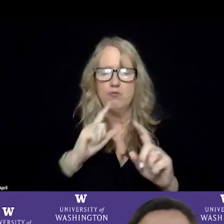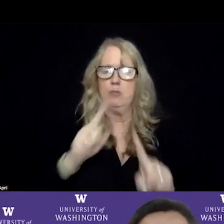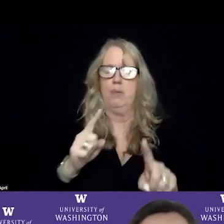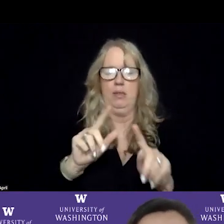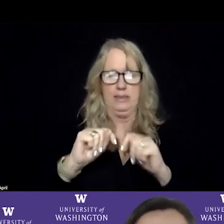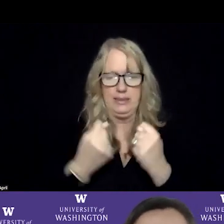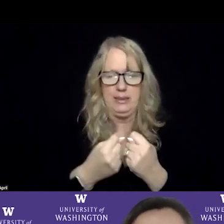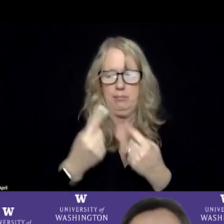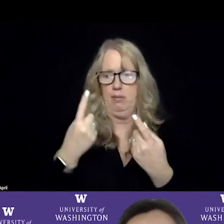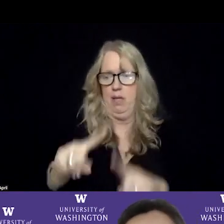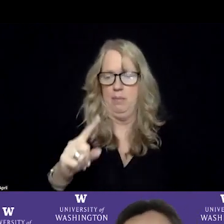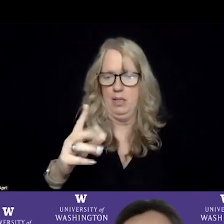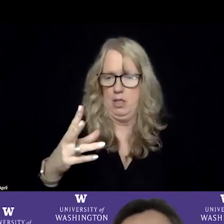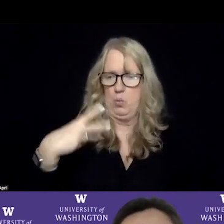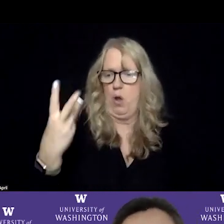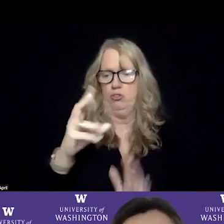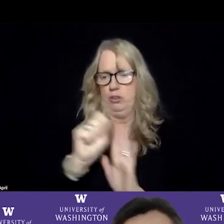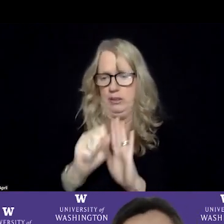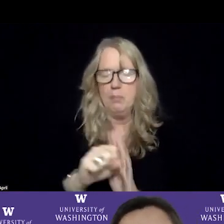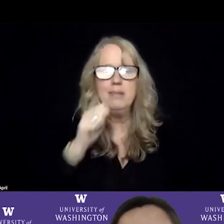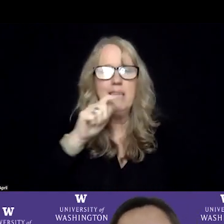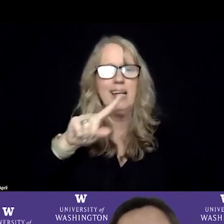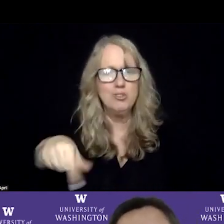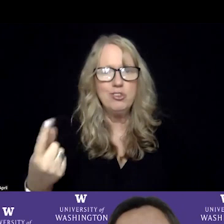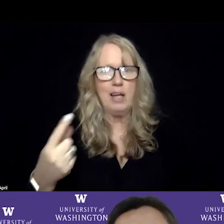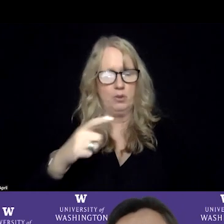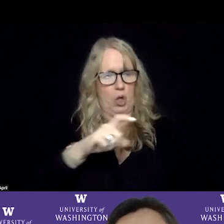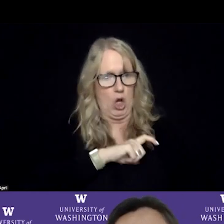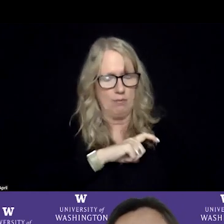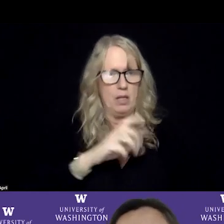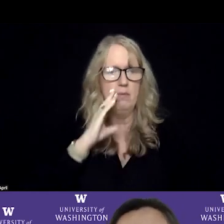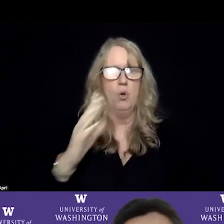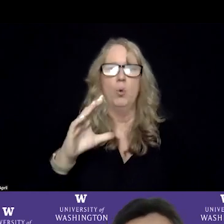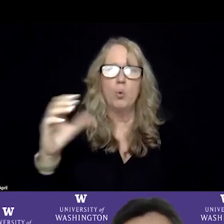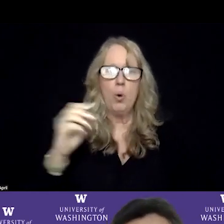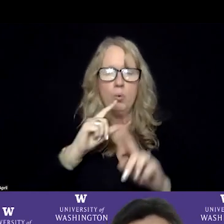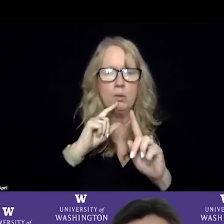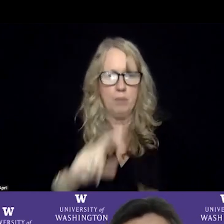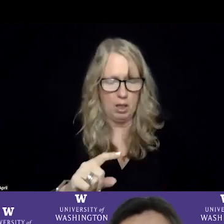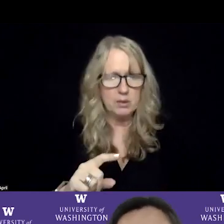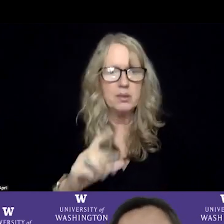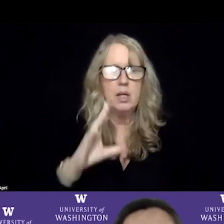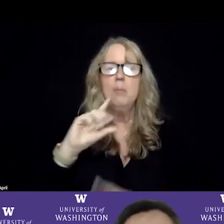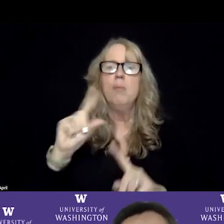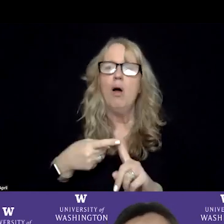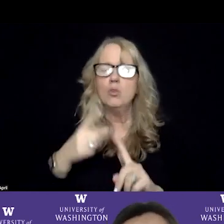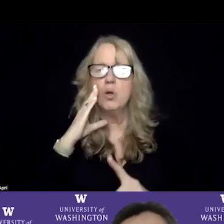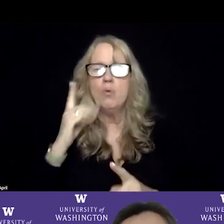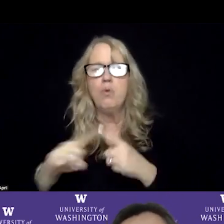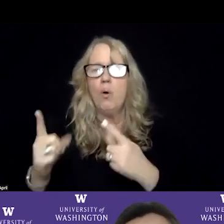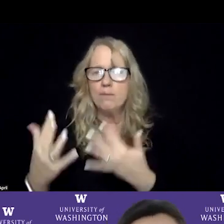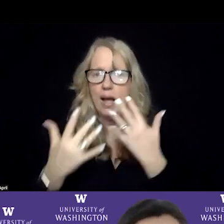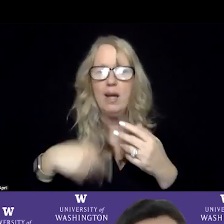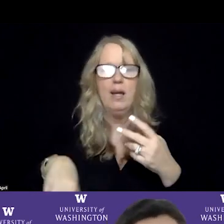we are doing in Washington state, which is not just focusing on law enforcement based co-response, but fire based co-response. And then, of course,